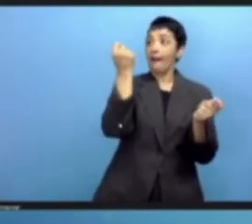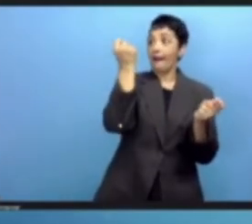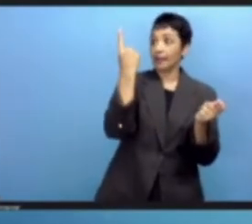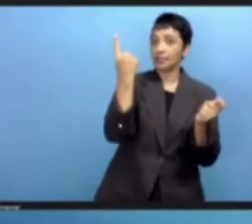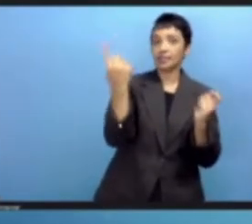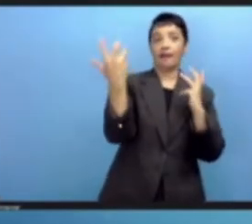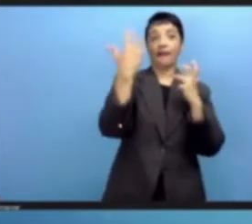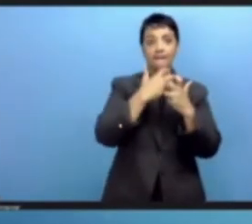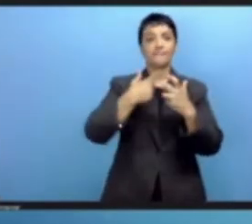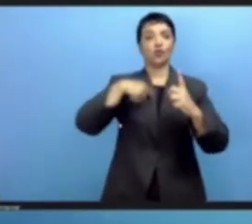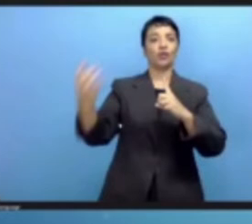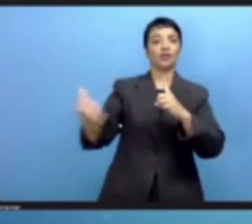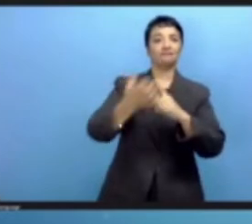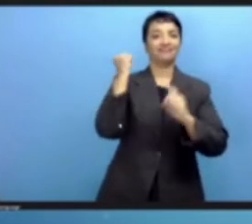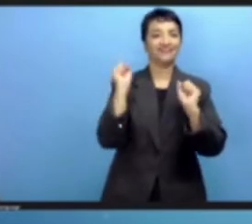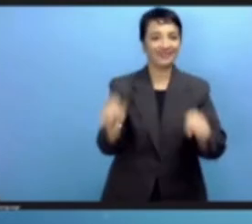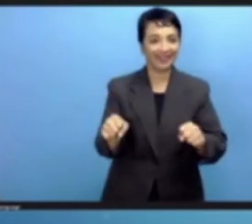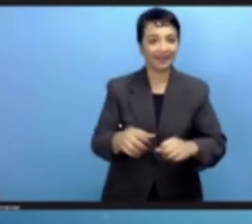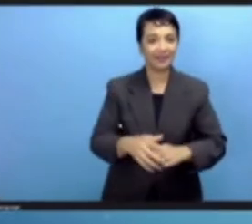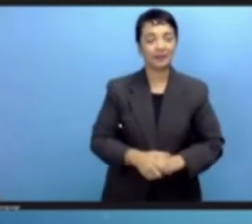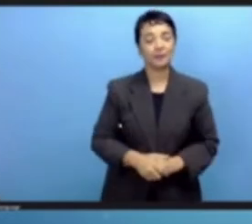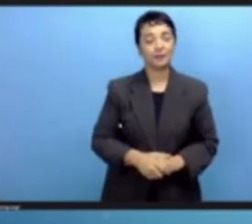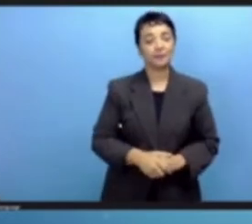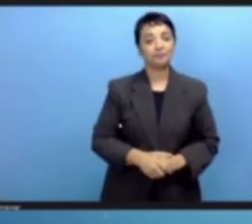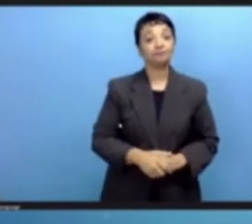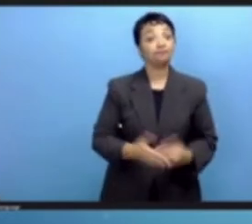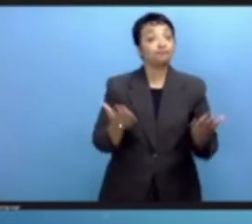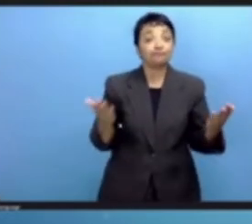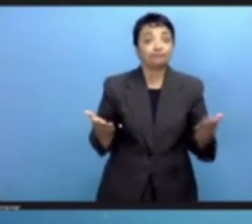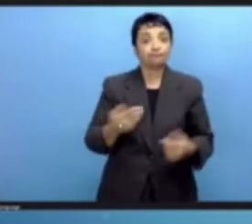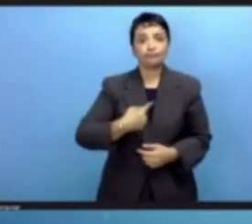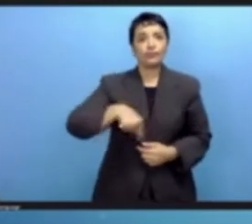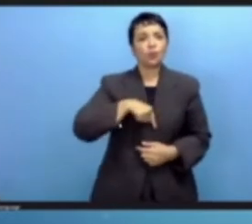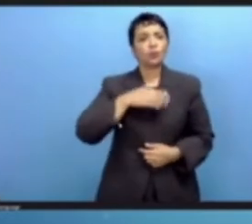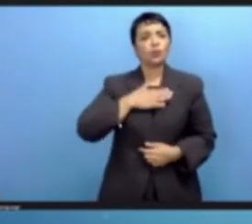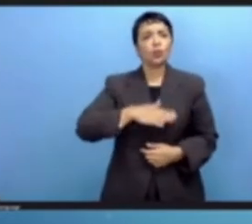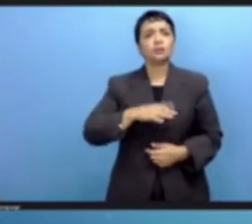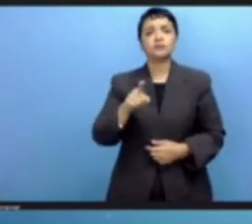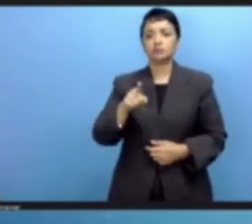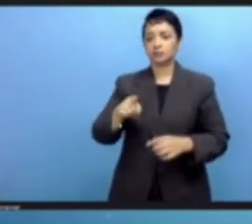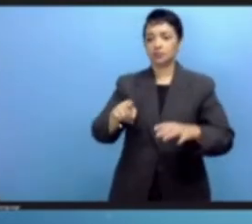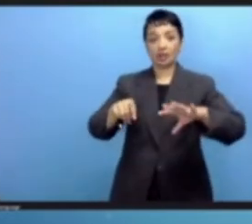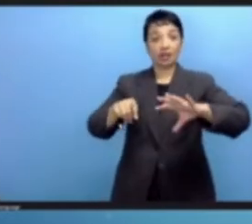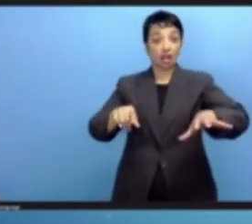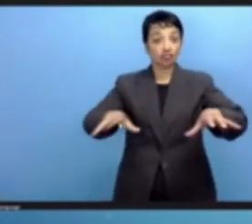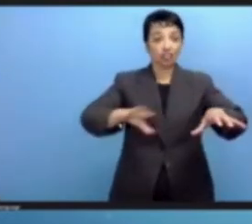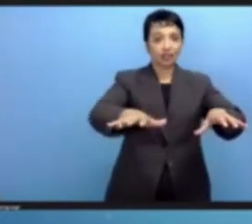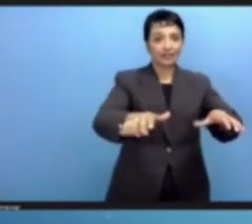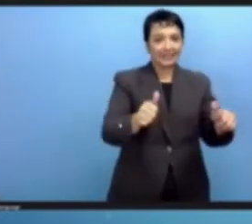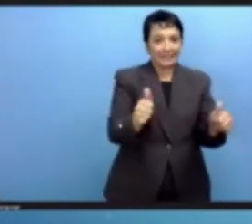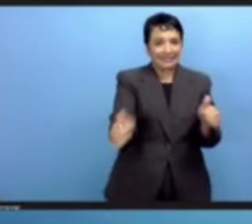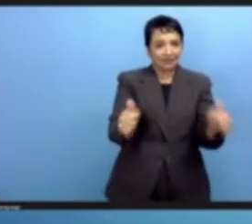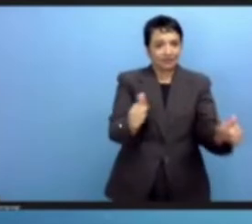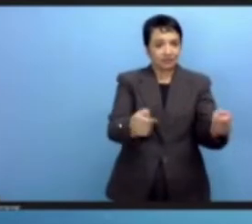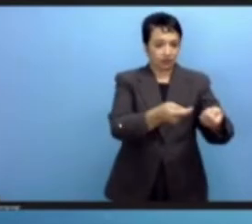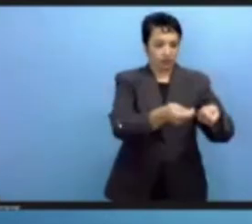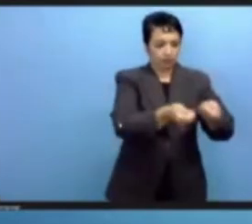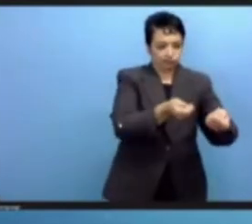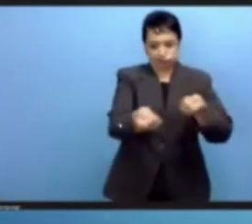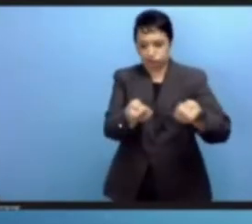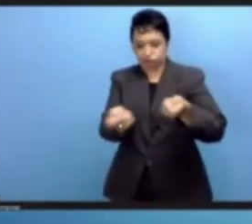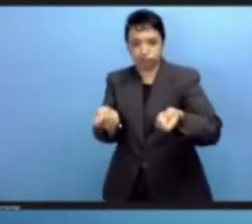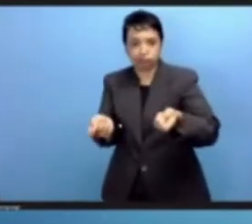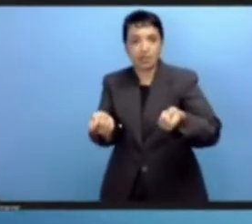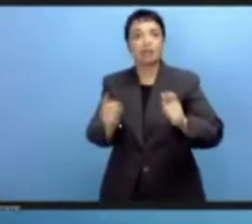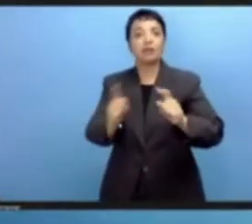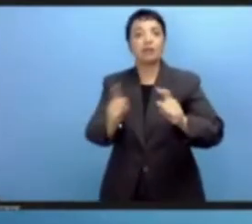Of course, we don't mean to be a substitute to national regulatory bodies, but we want to come up with